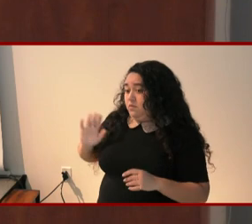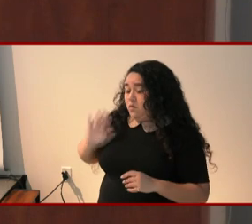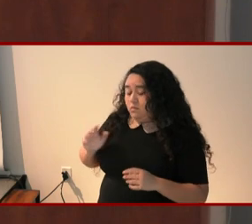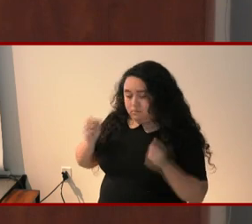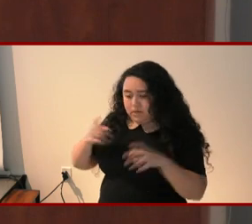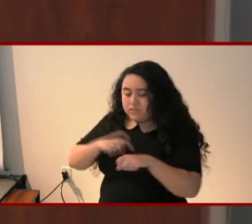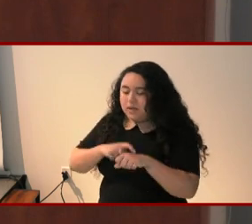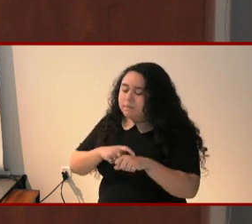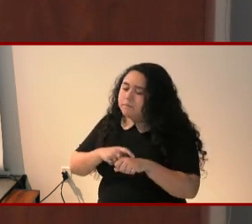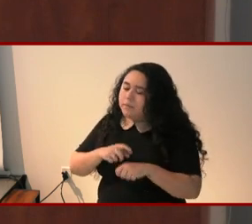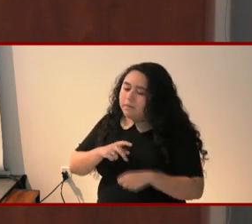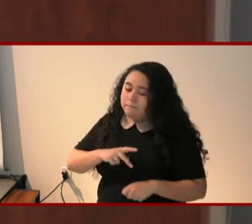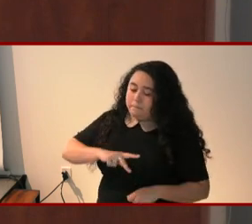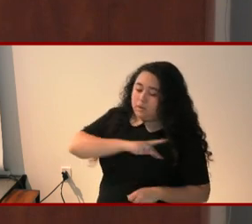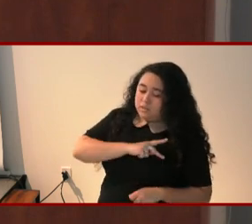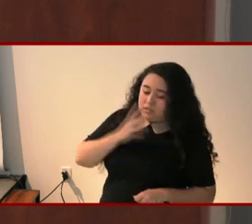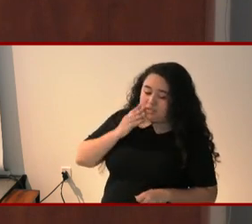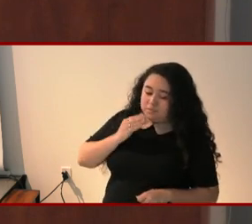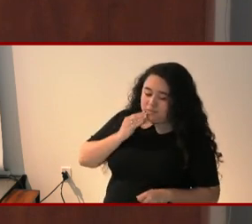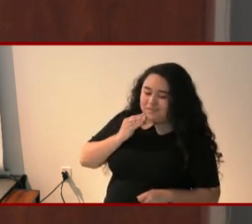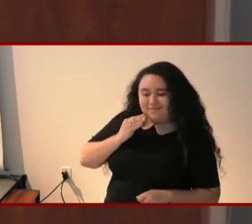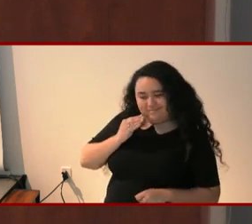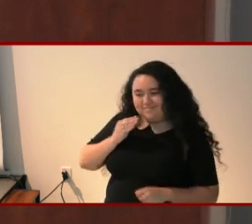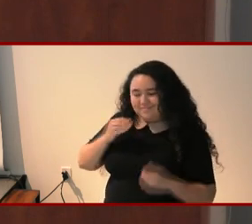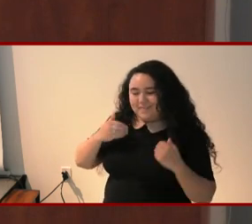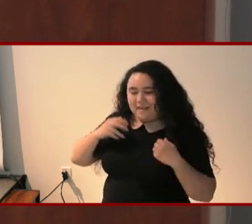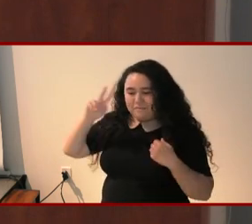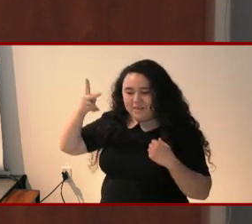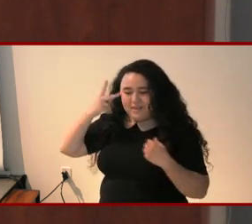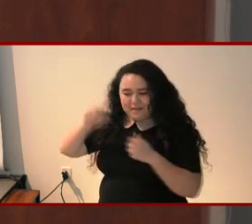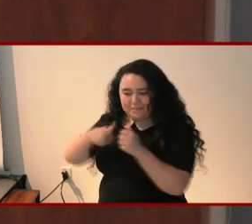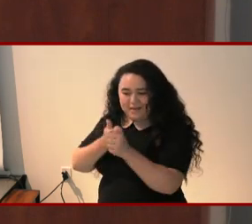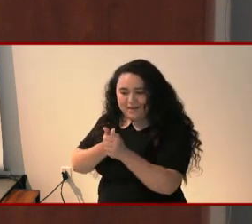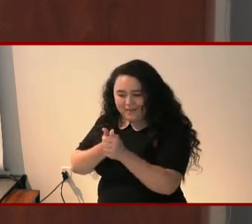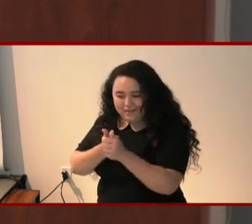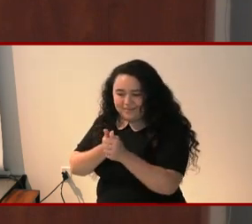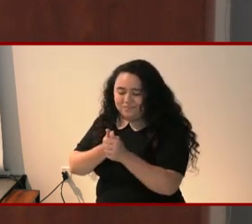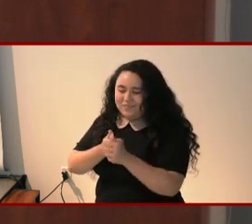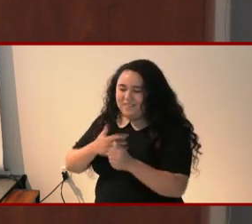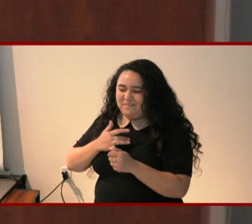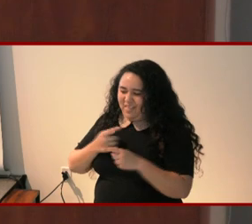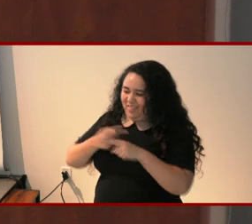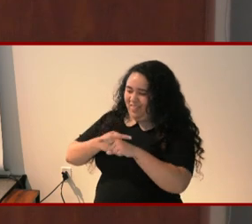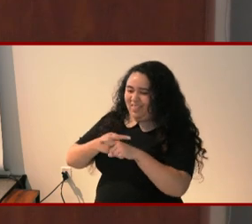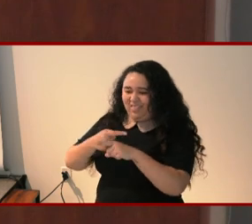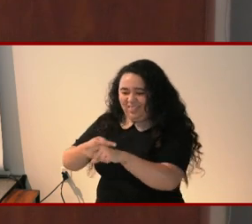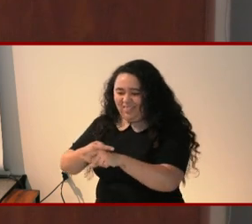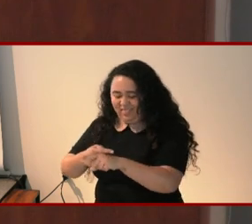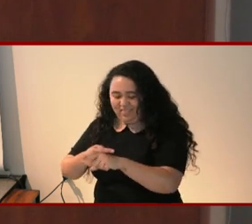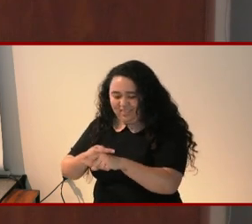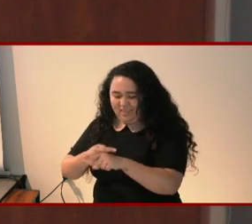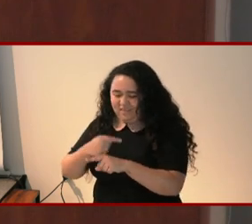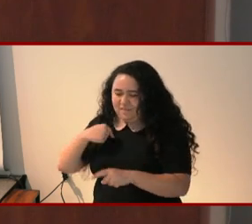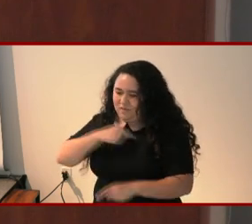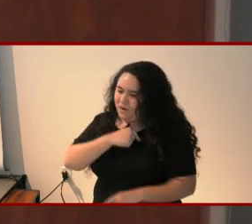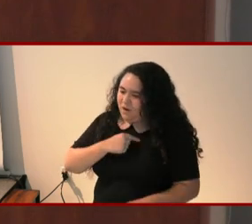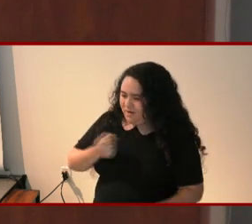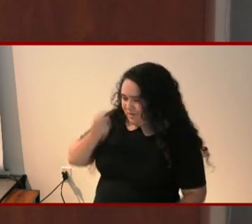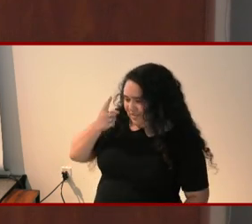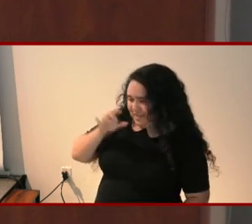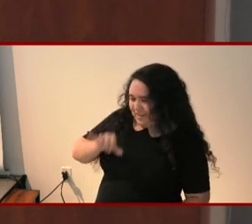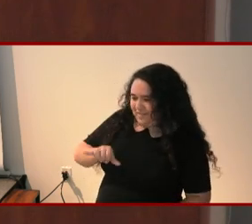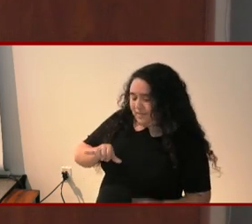is political. And sometimes in ways that are counterintuitive to our apprehension. So,